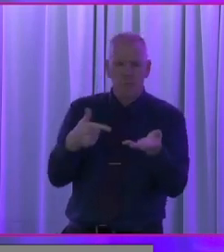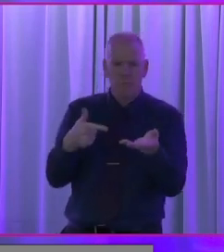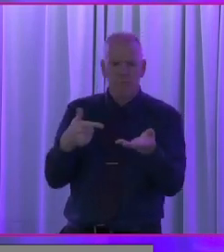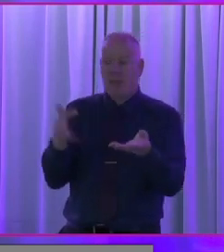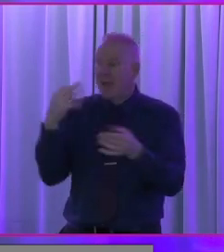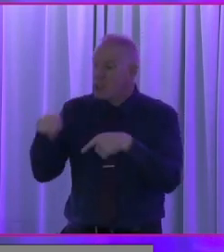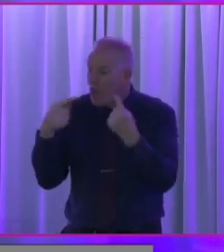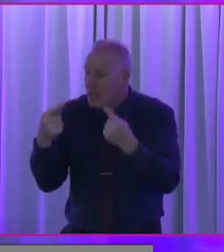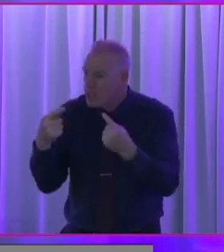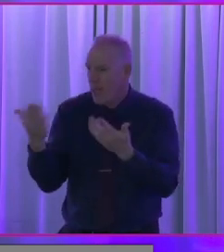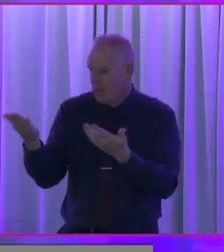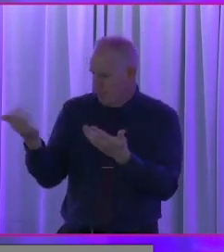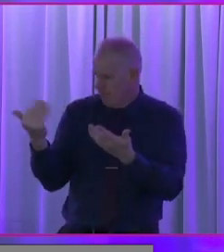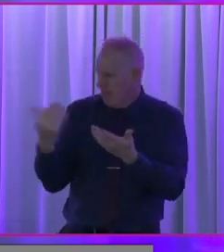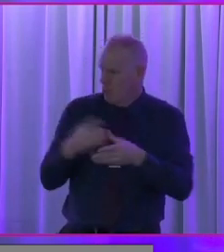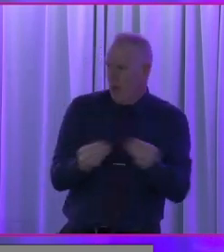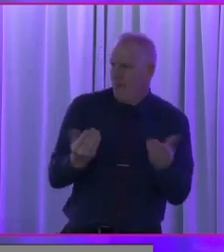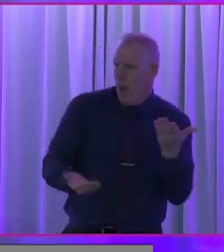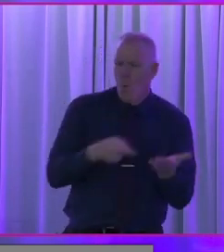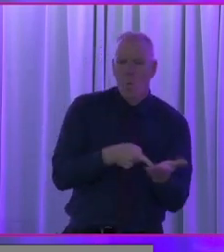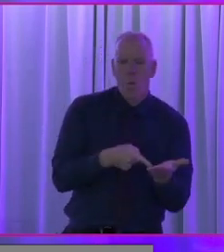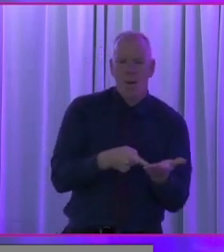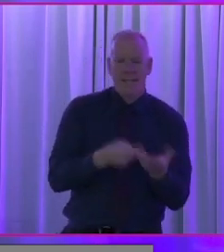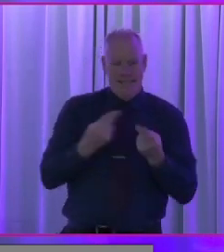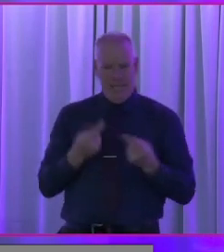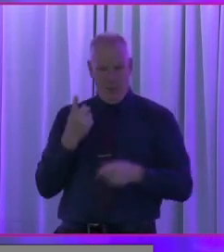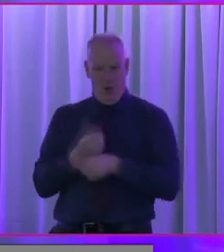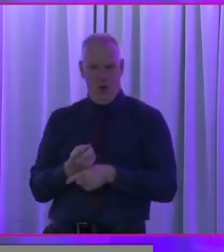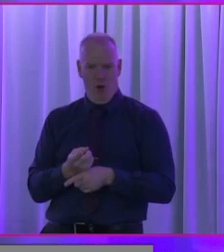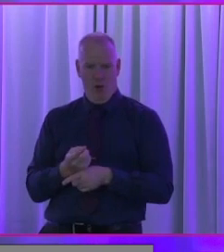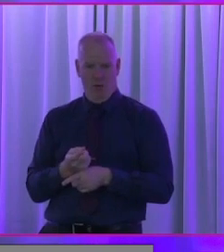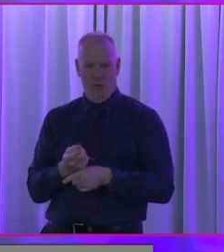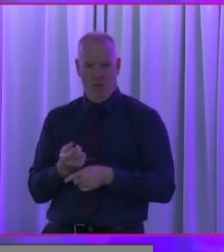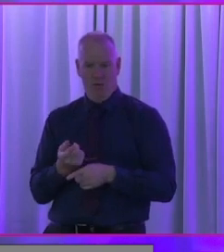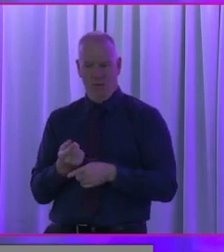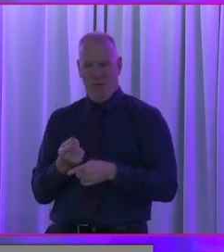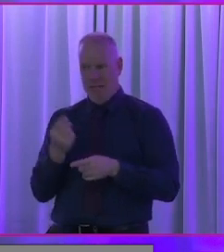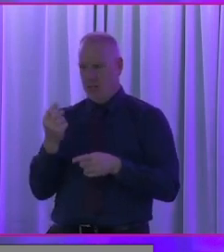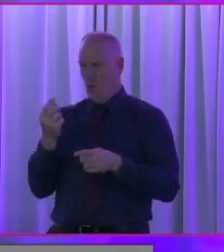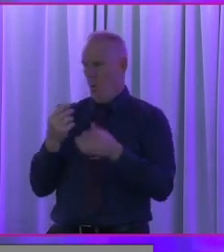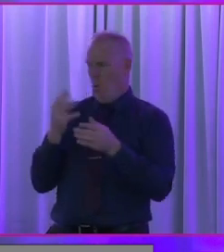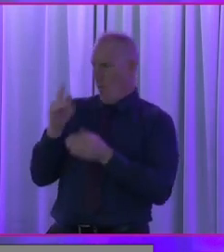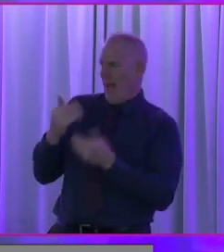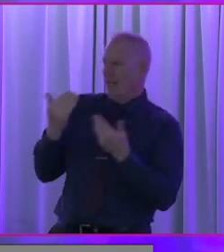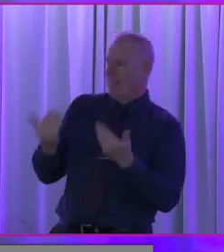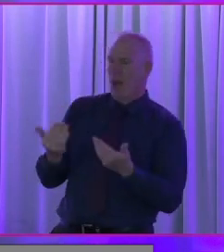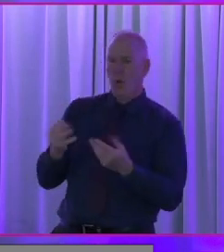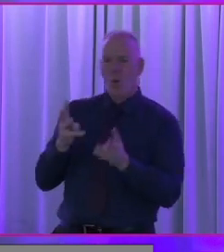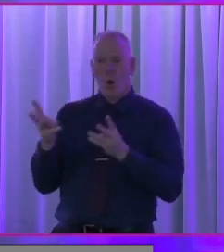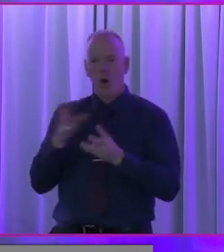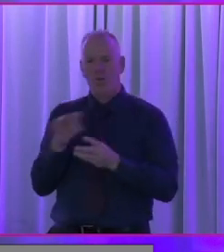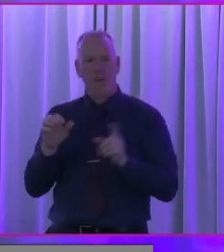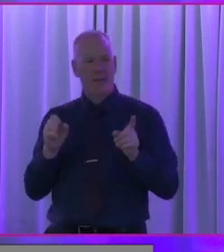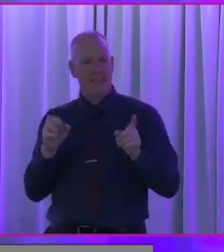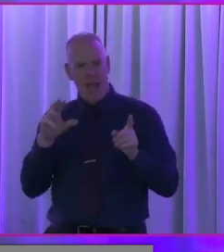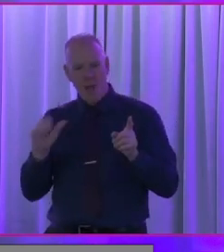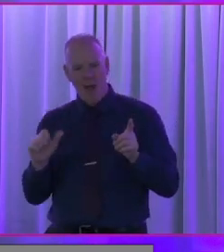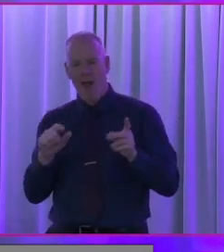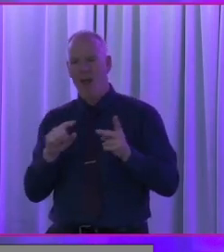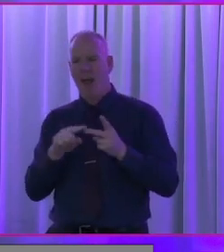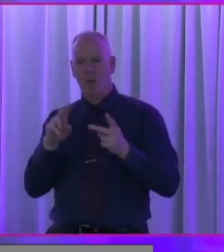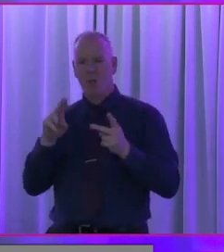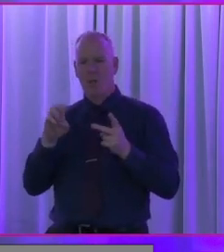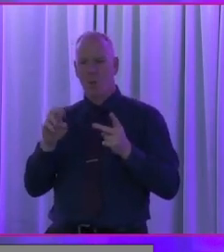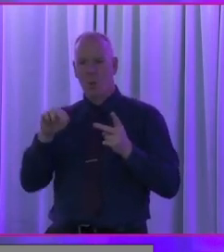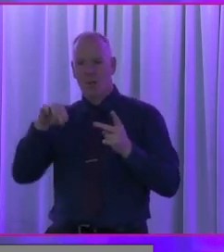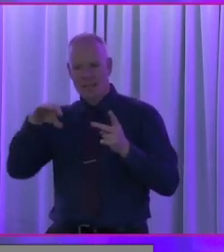challenges to fix it. That's the space that we need to be in. And this is why the work that Sarah and Eunice is going to